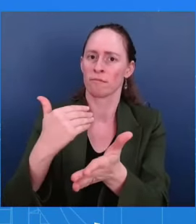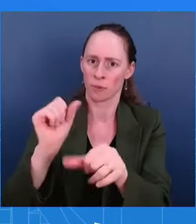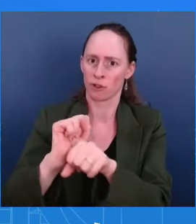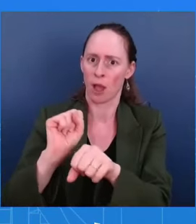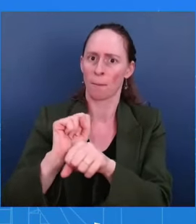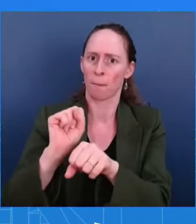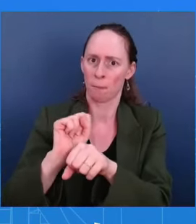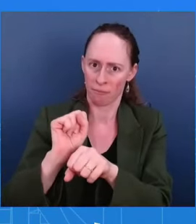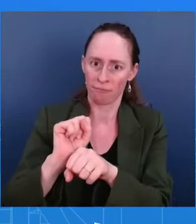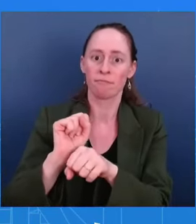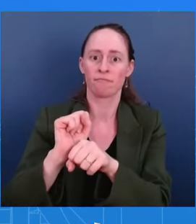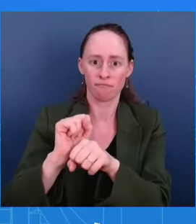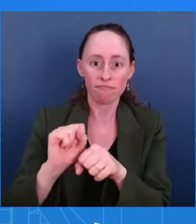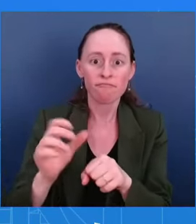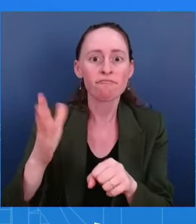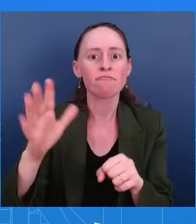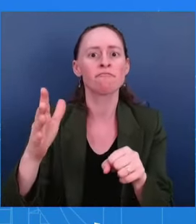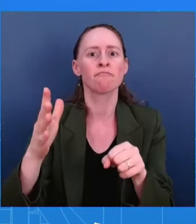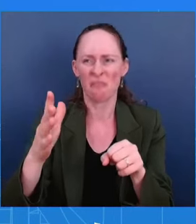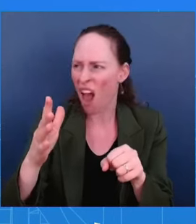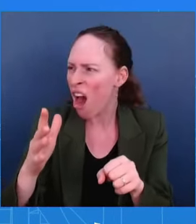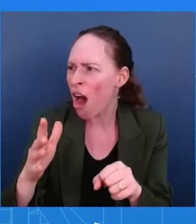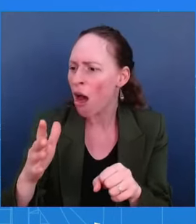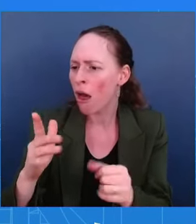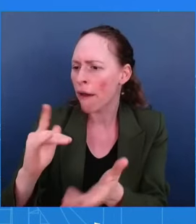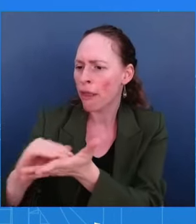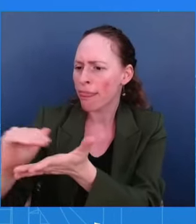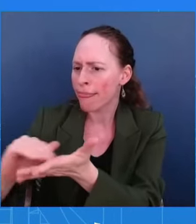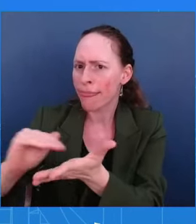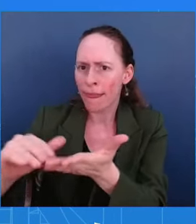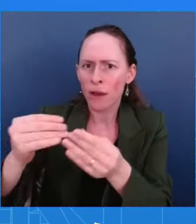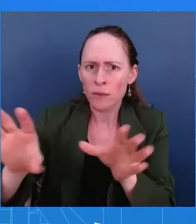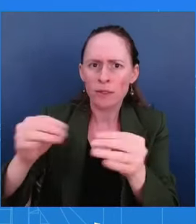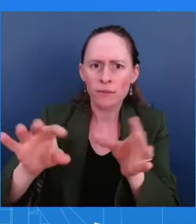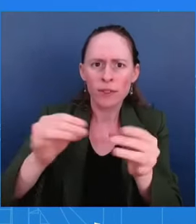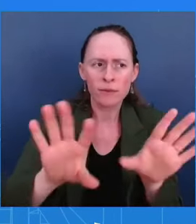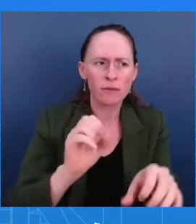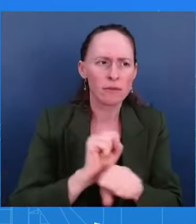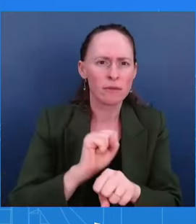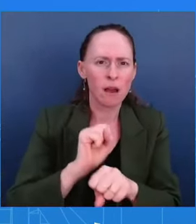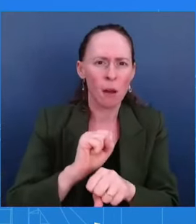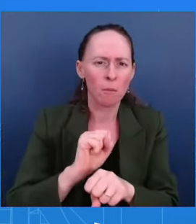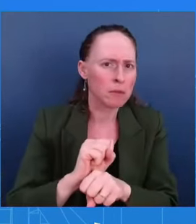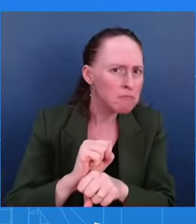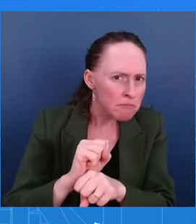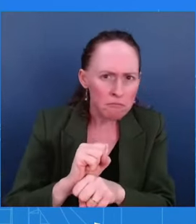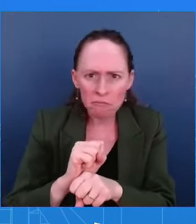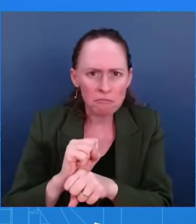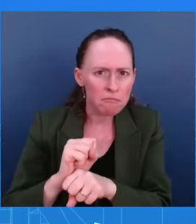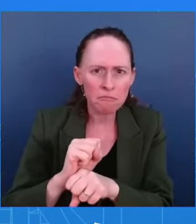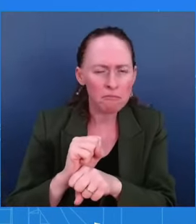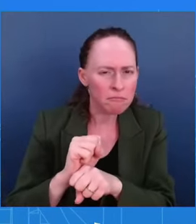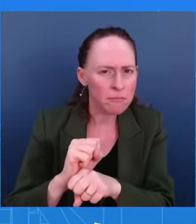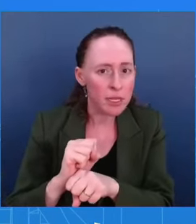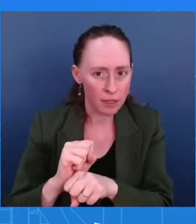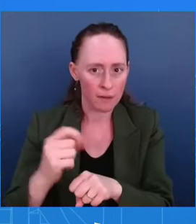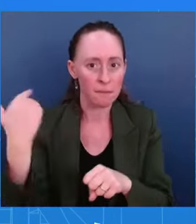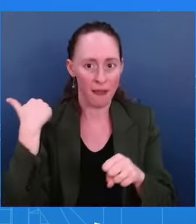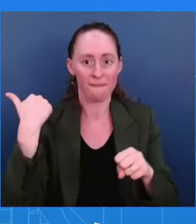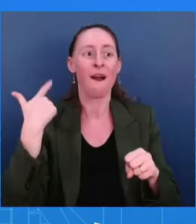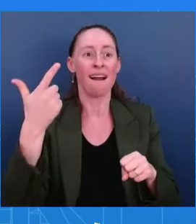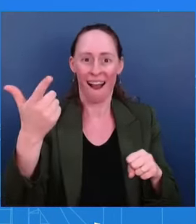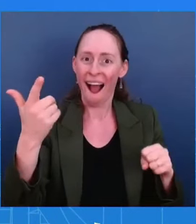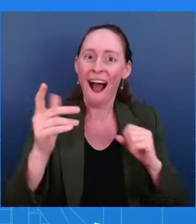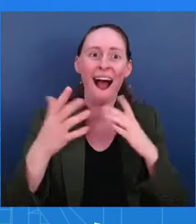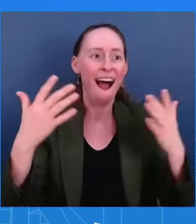We have a jobs report coming out on Friday. Has the jobs growth significantly stalled in this country? a couple of things that I do want to touch on.